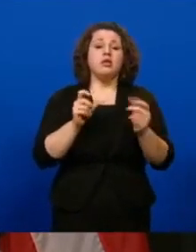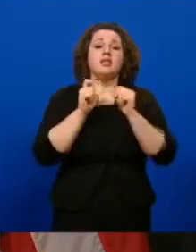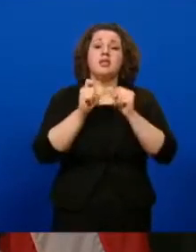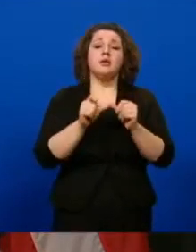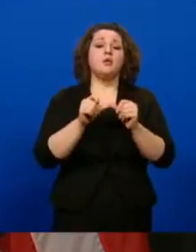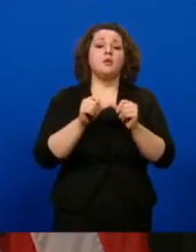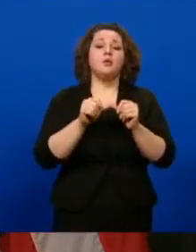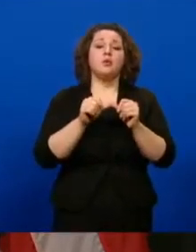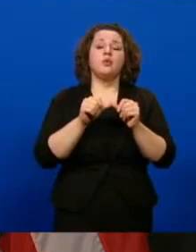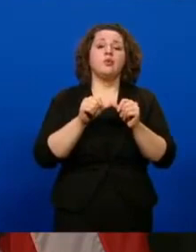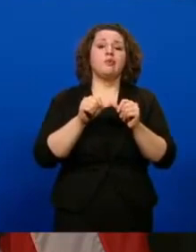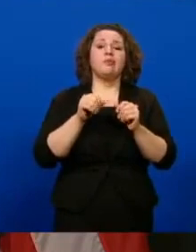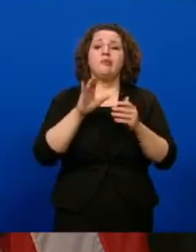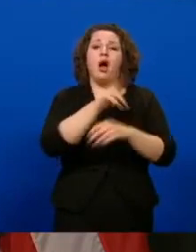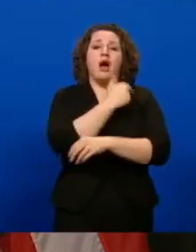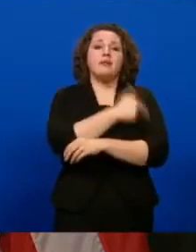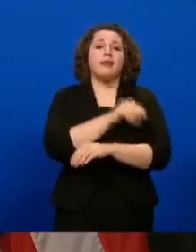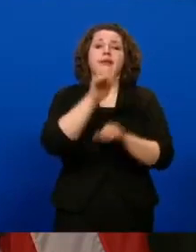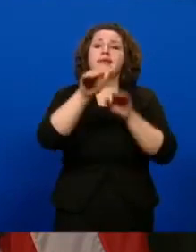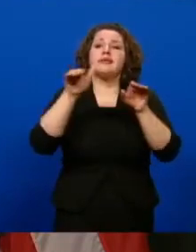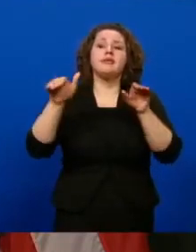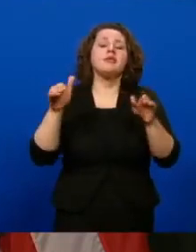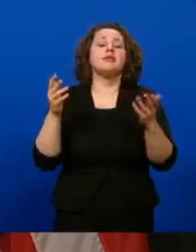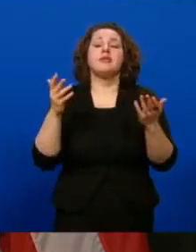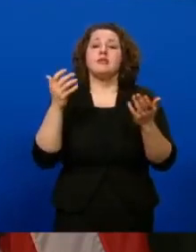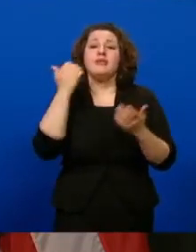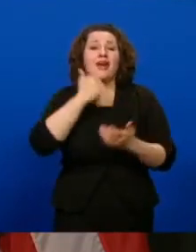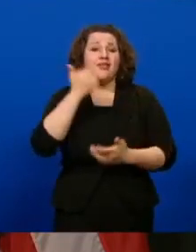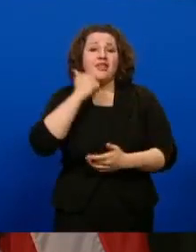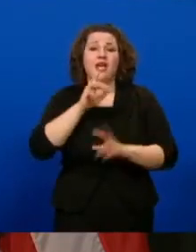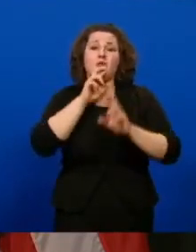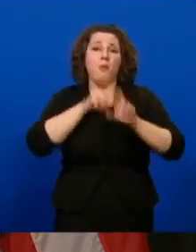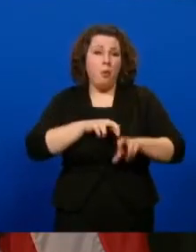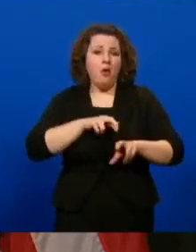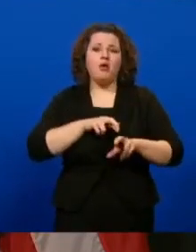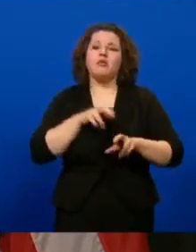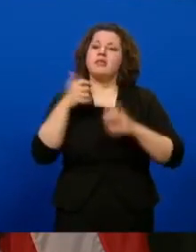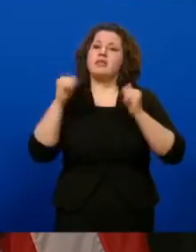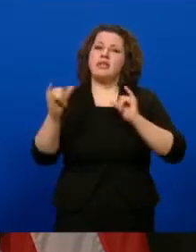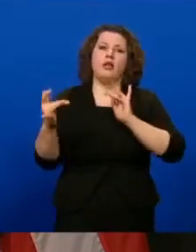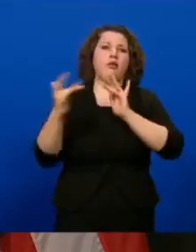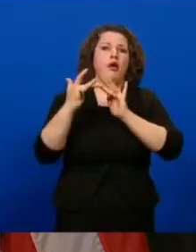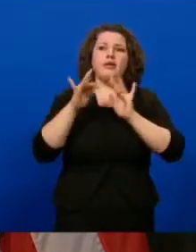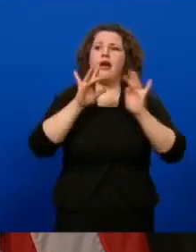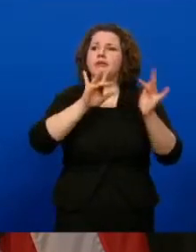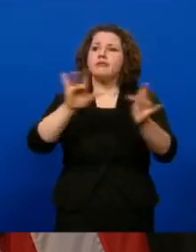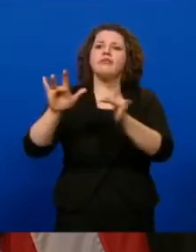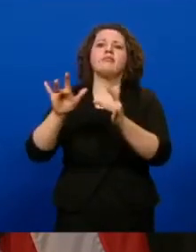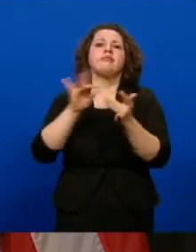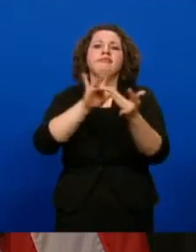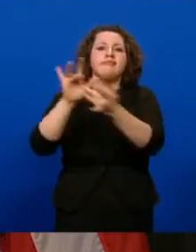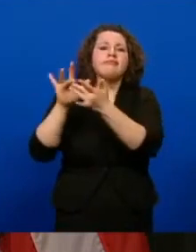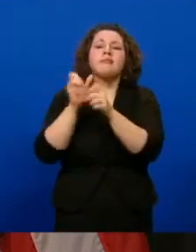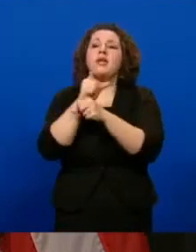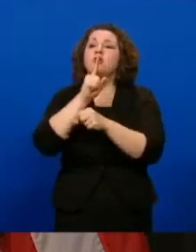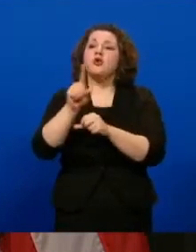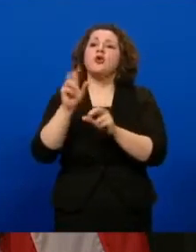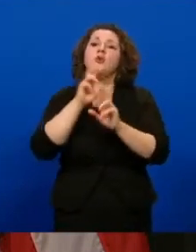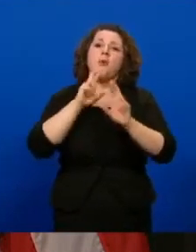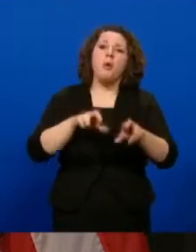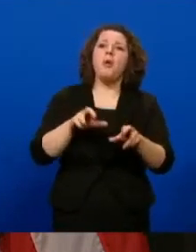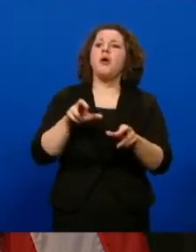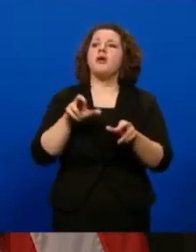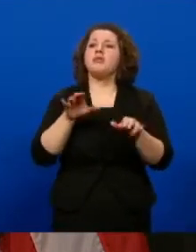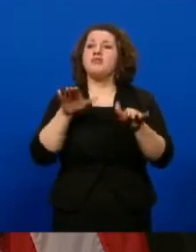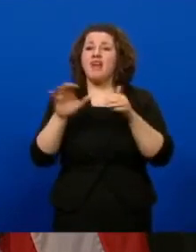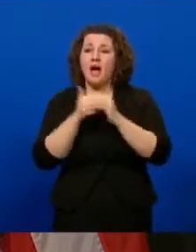reach out to hospitals. We do get a daily report. They still contact them all to make sure that, you know, to get their input on